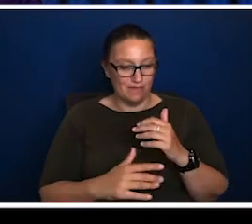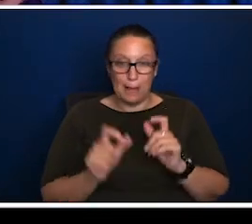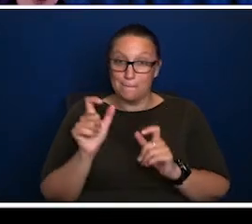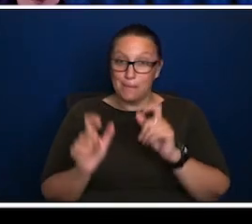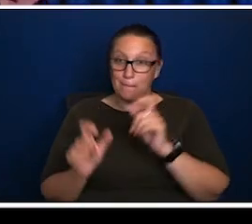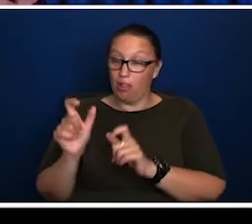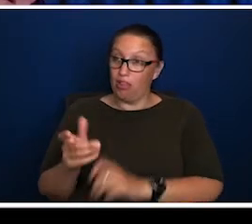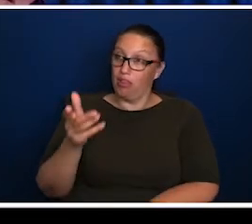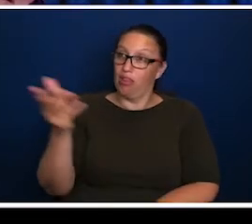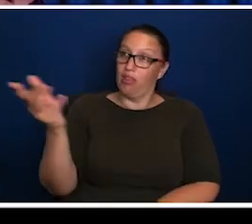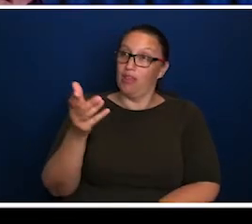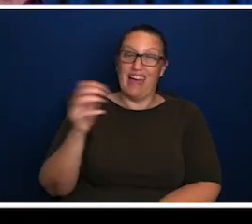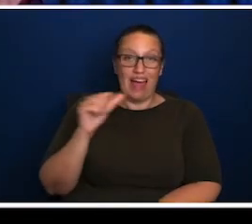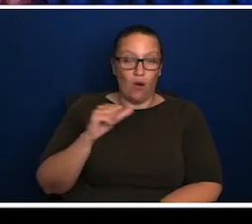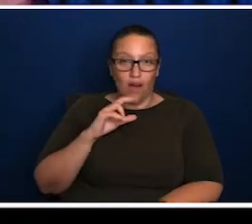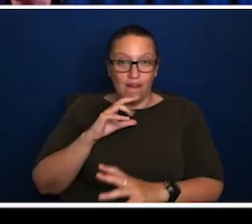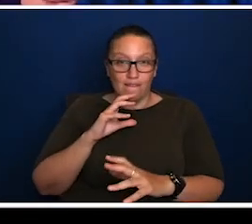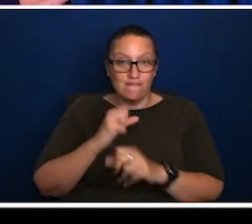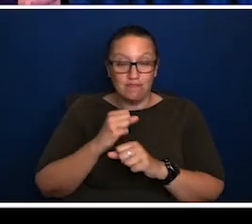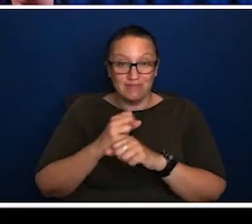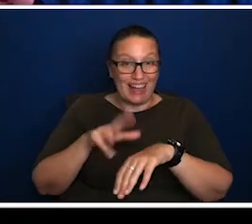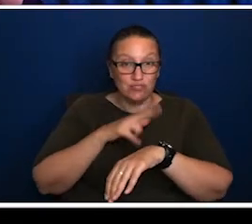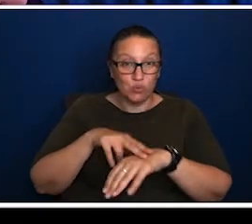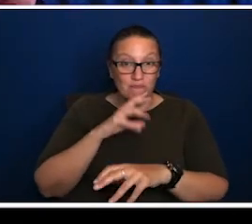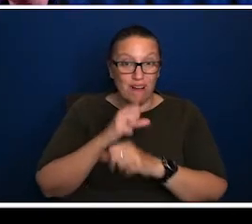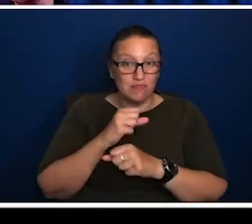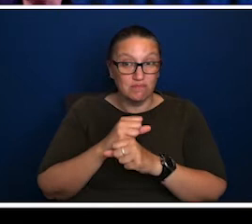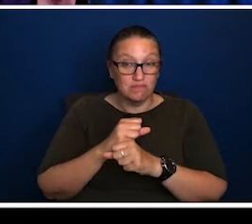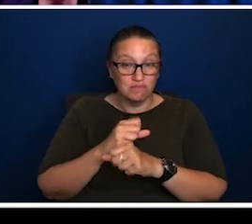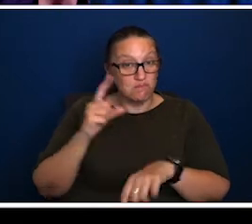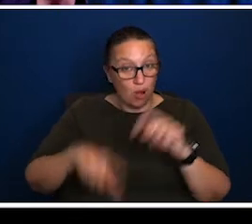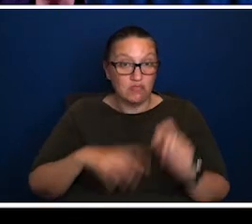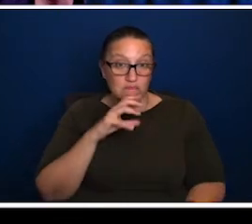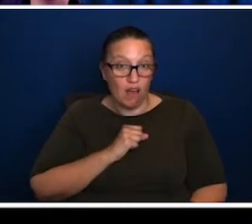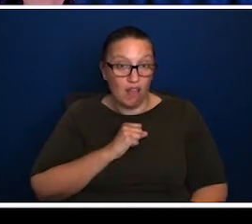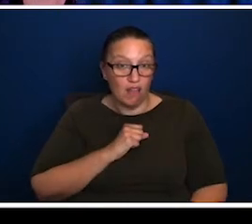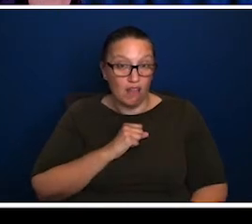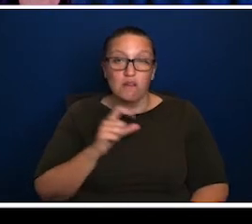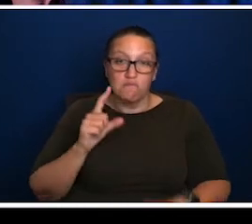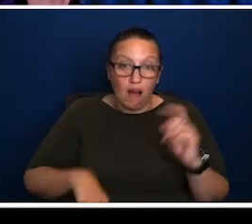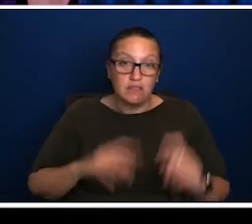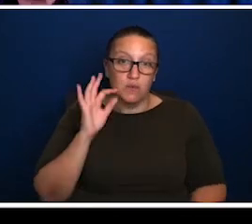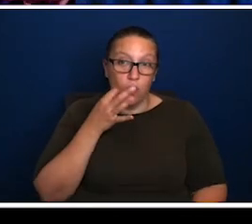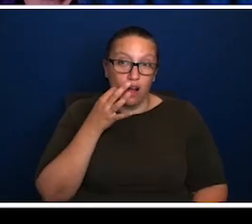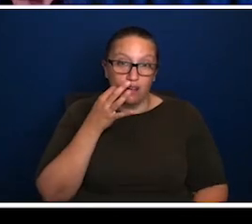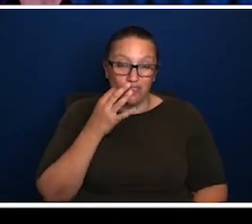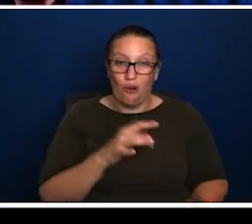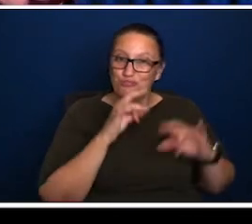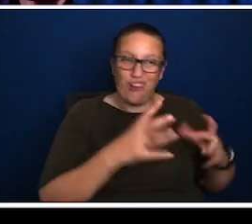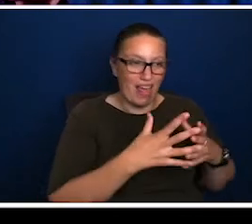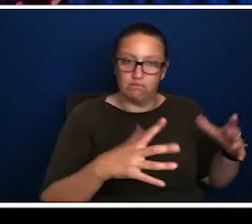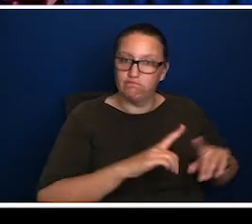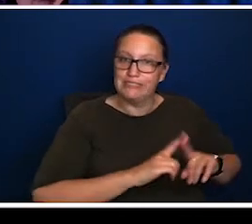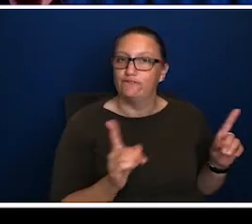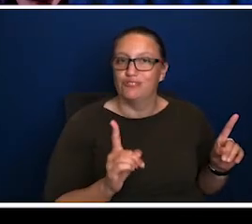nothing like the country. Our federal parliament is, is more male than the society at large and is wider than the society at large. So there is in terms of